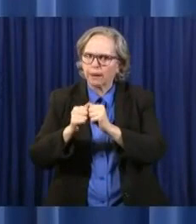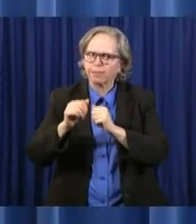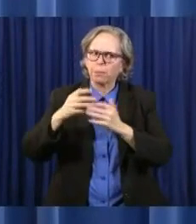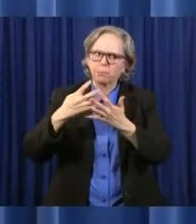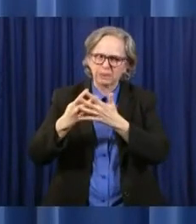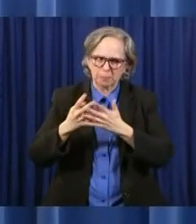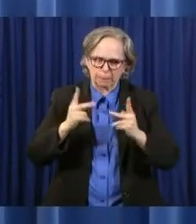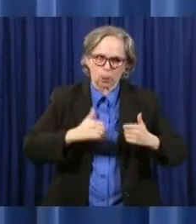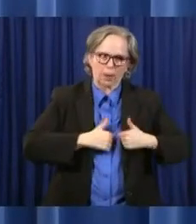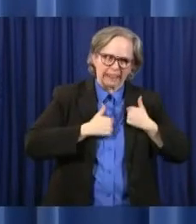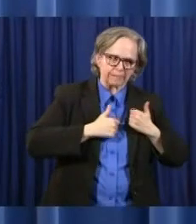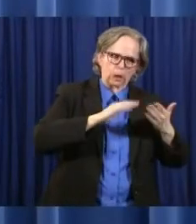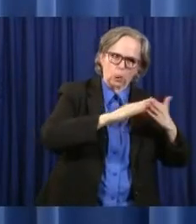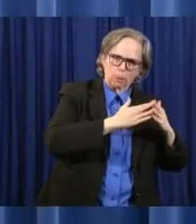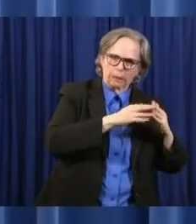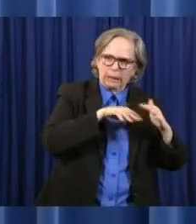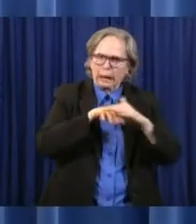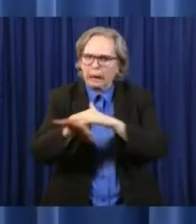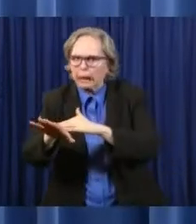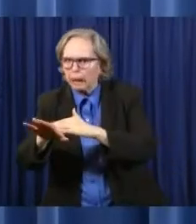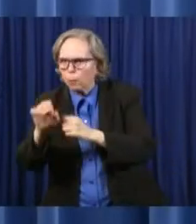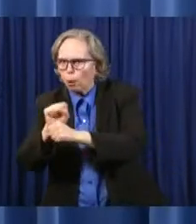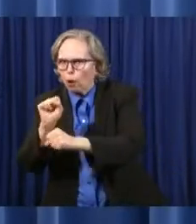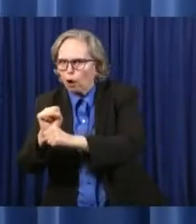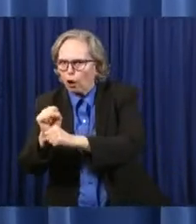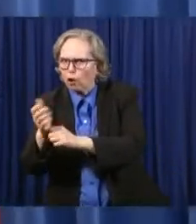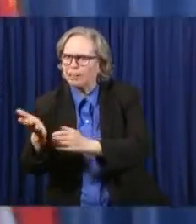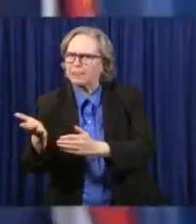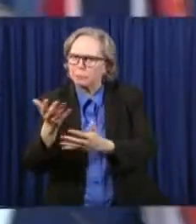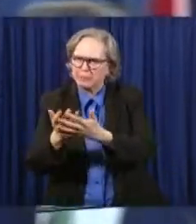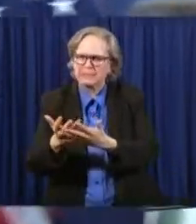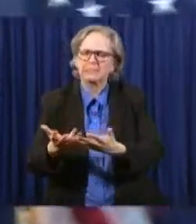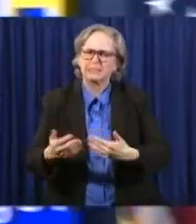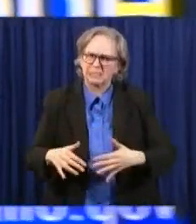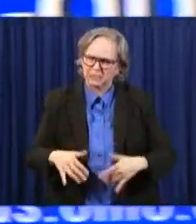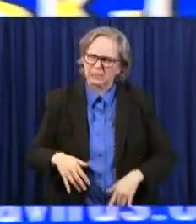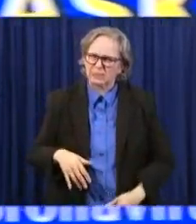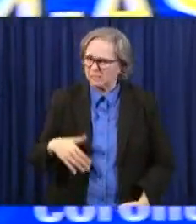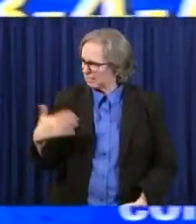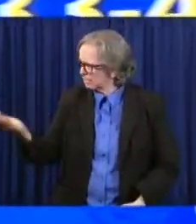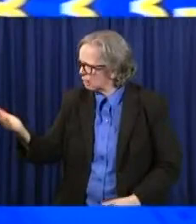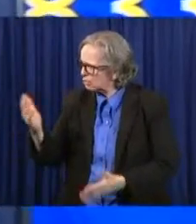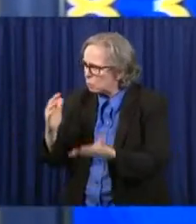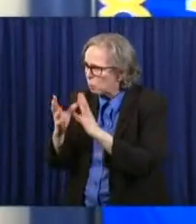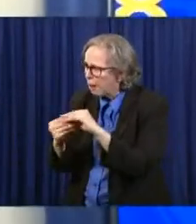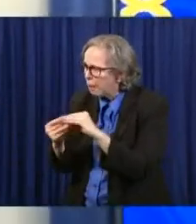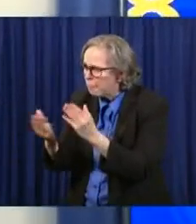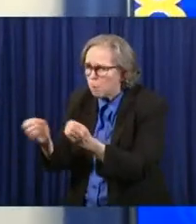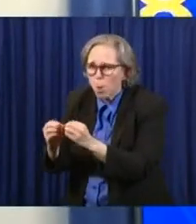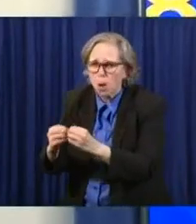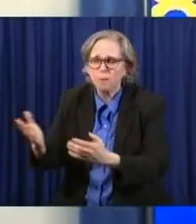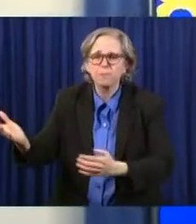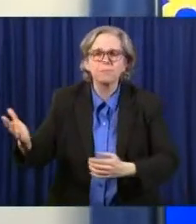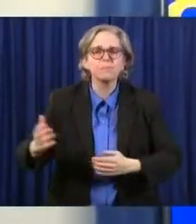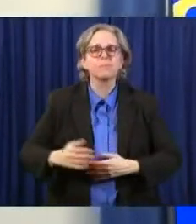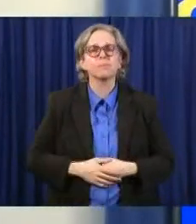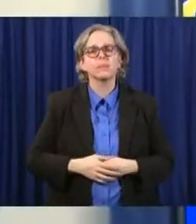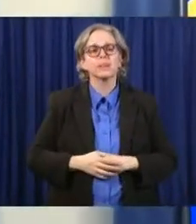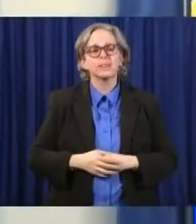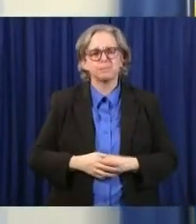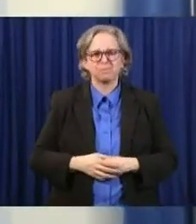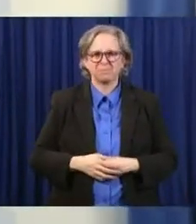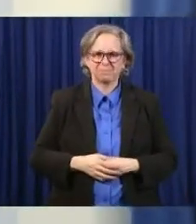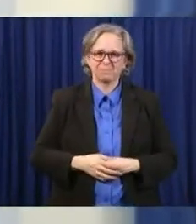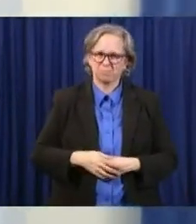out. Dr. Akin, I don't know if you want to add anything else to that. that's we are aware